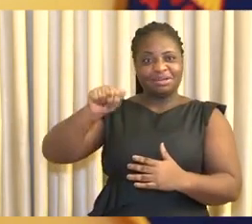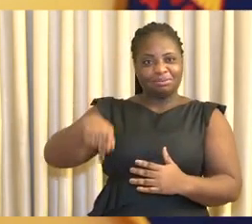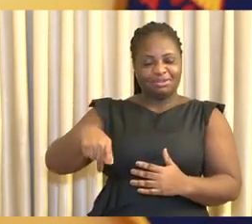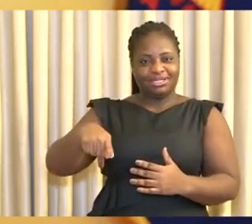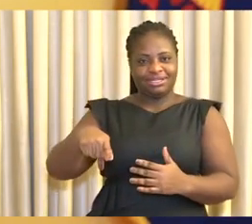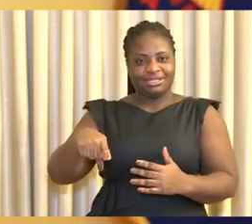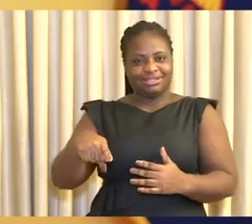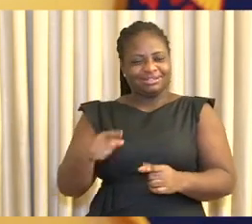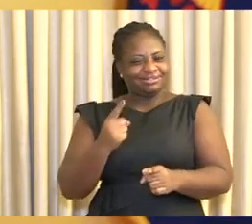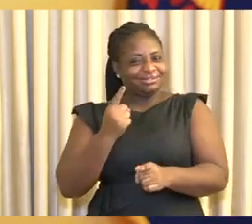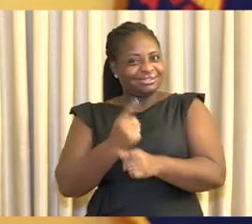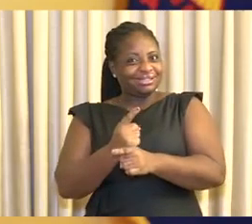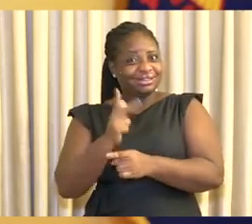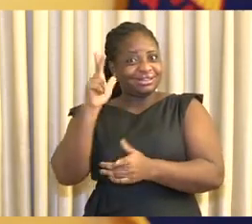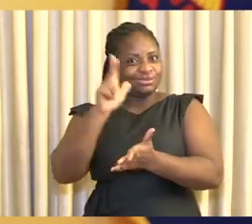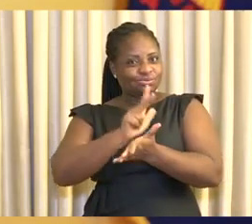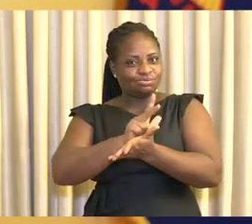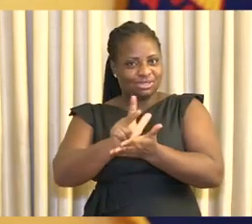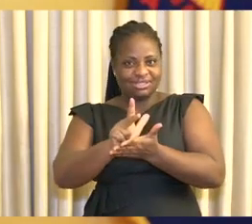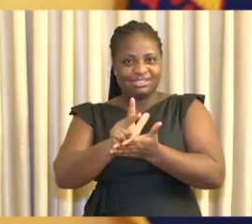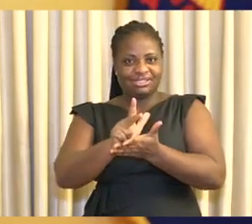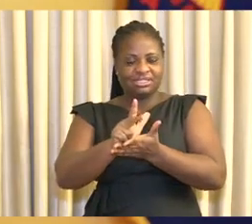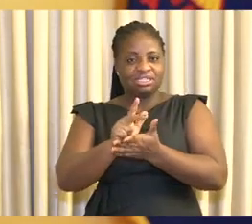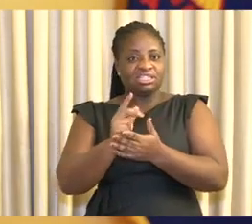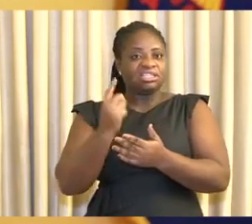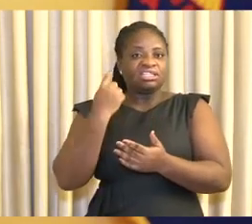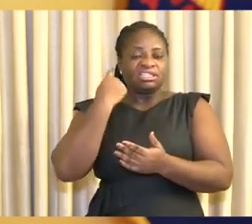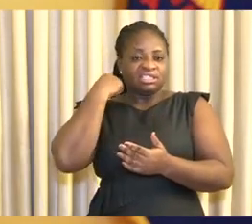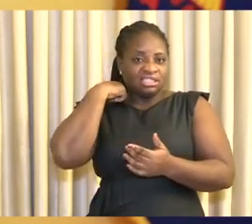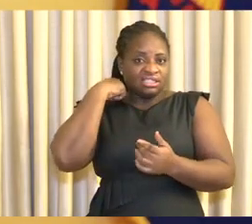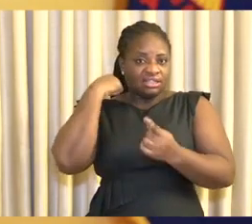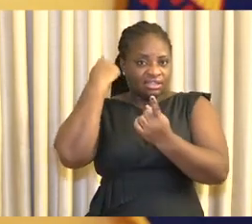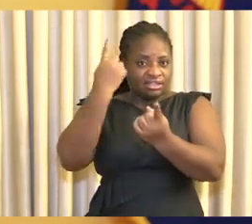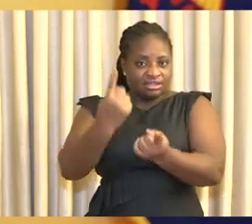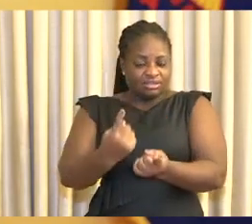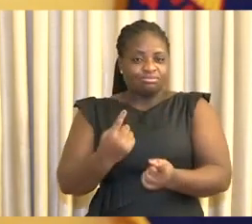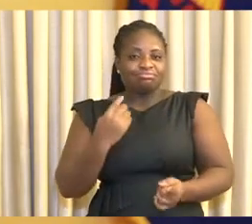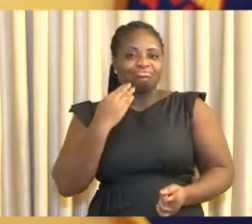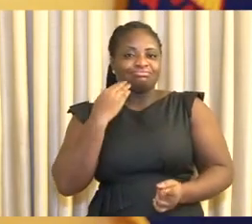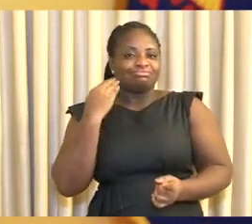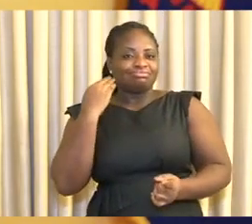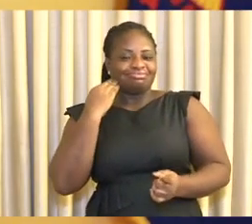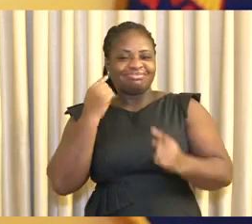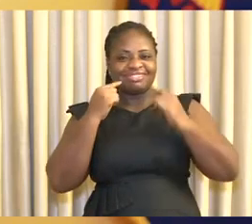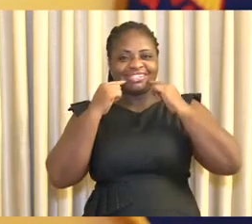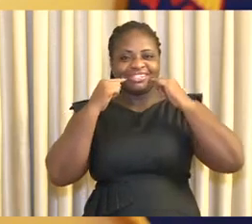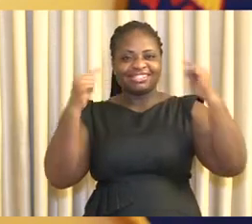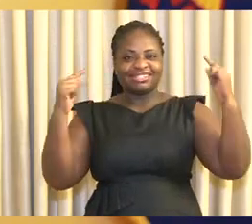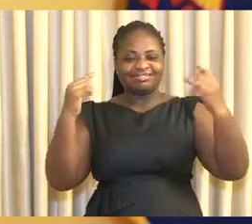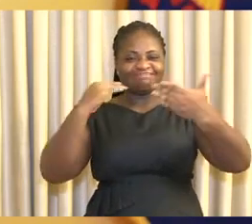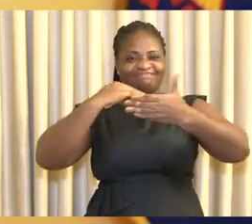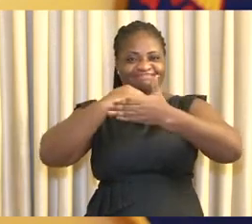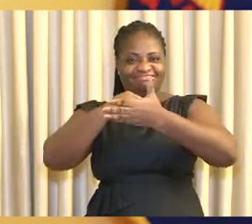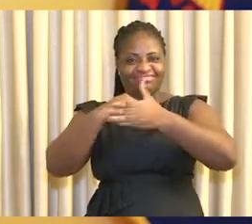is exactly three weeks since I came to you and announced the imposition of restrictions to